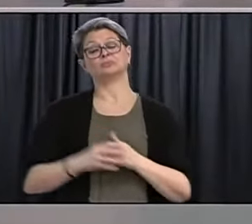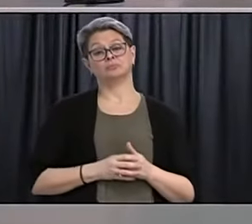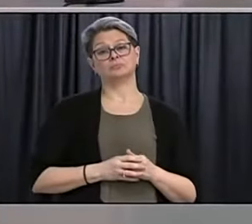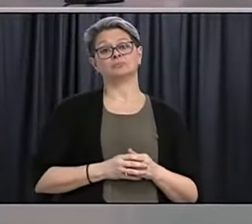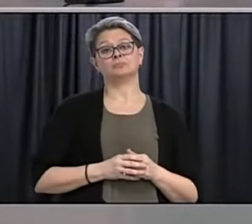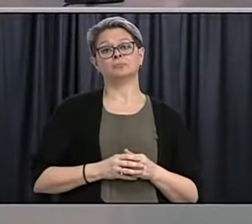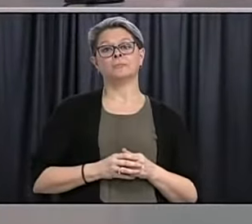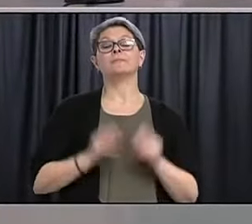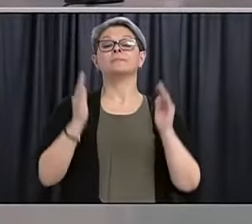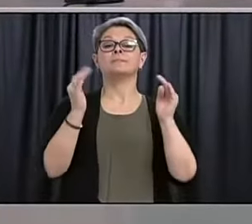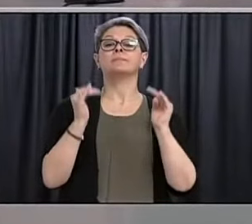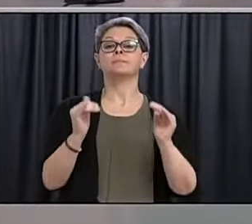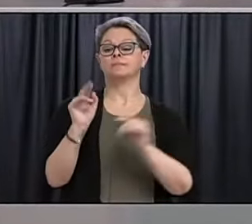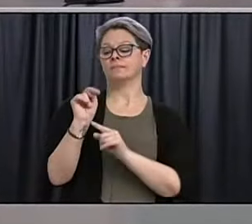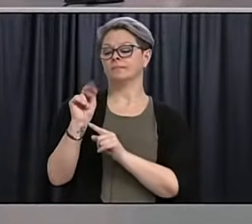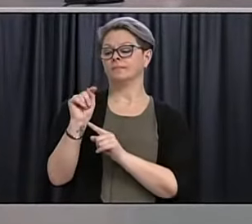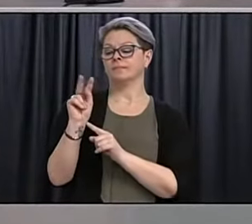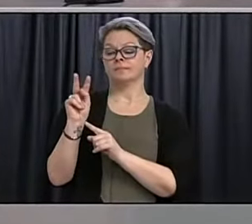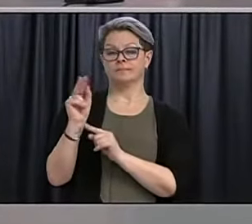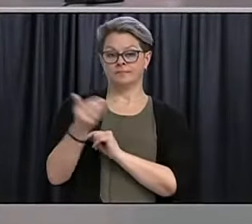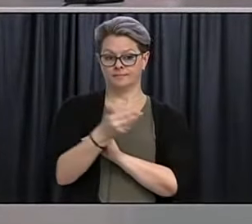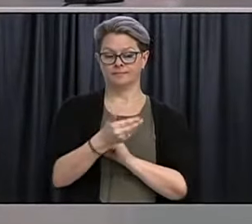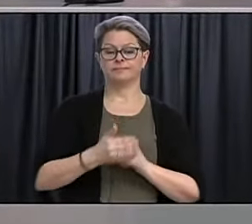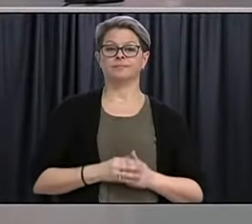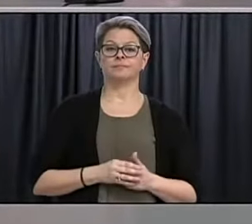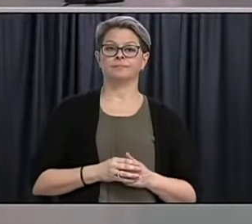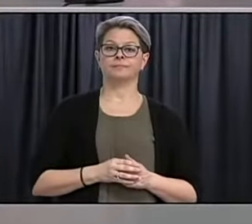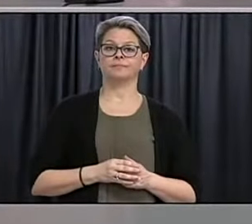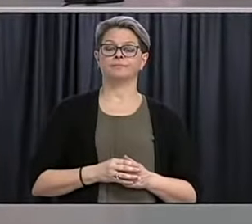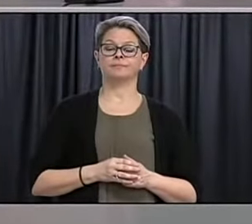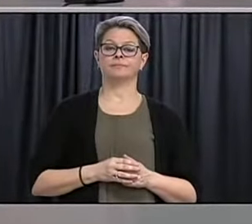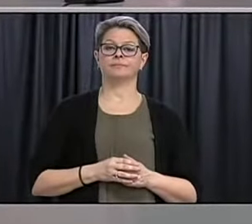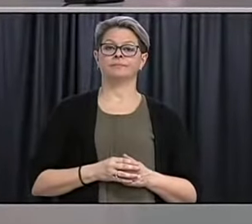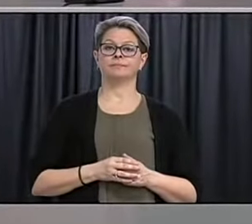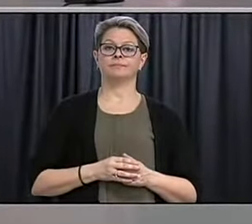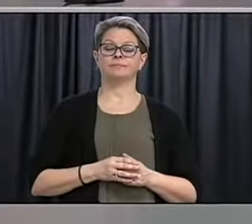Our next questions are from Kellyanne Roberts with NTV. Please go ahead.